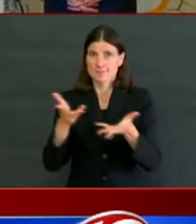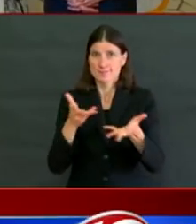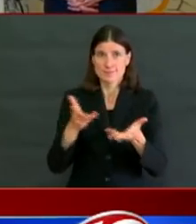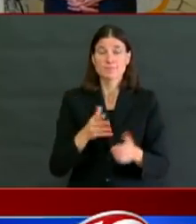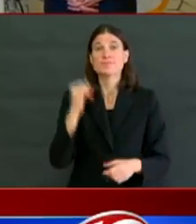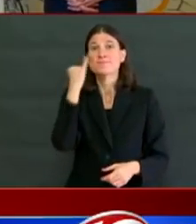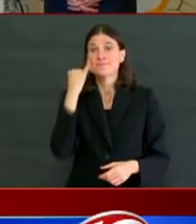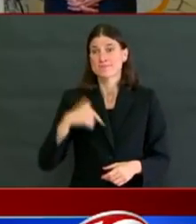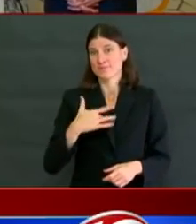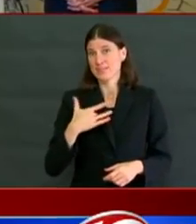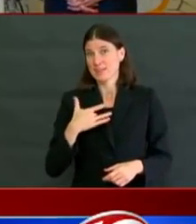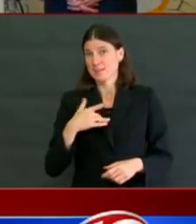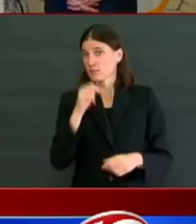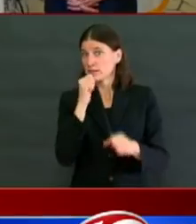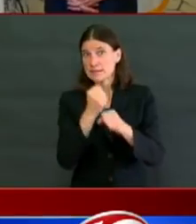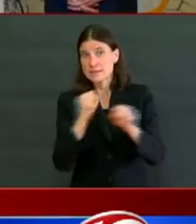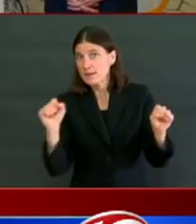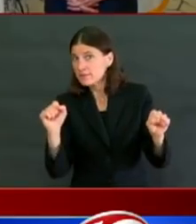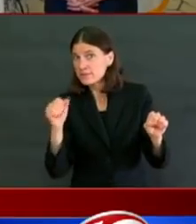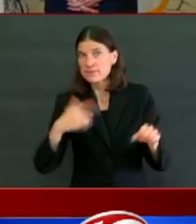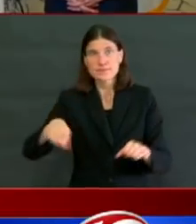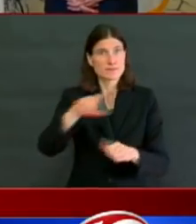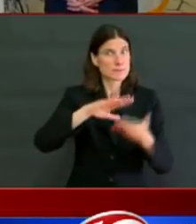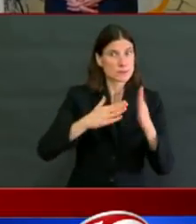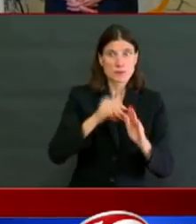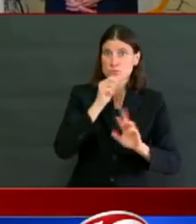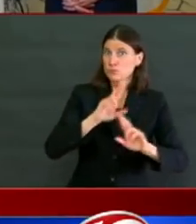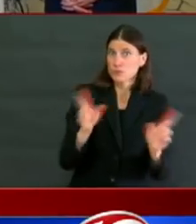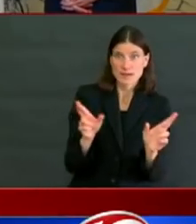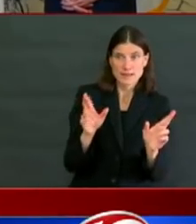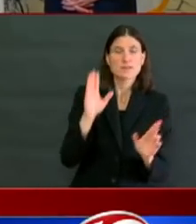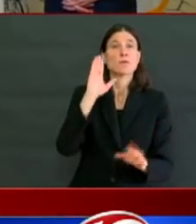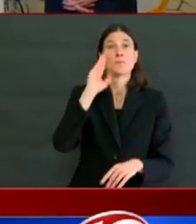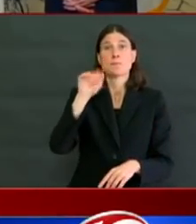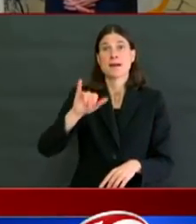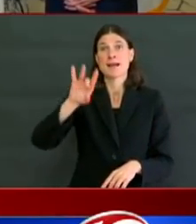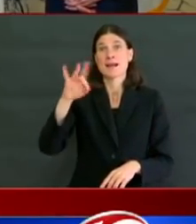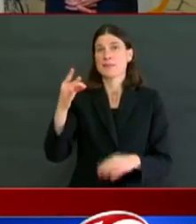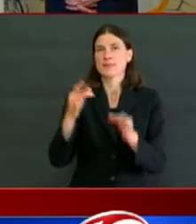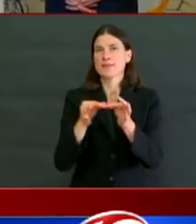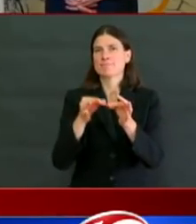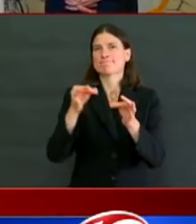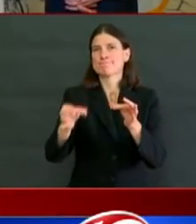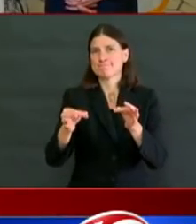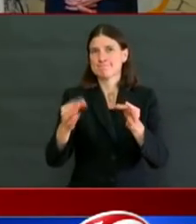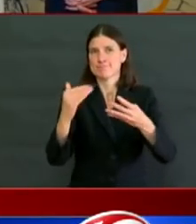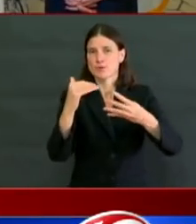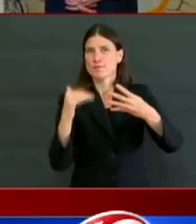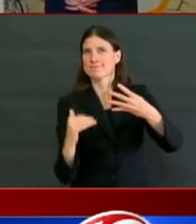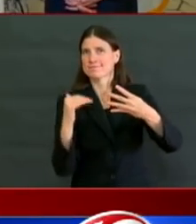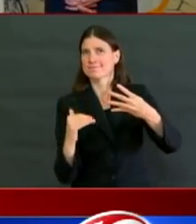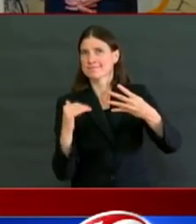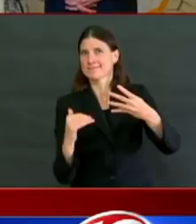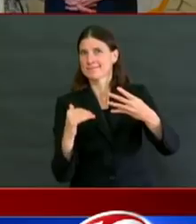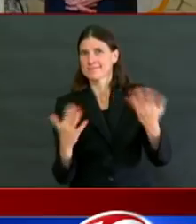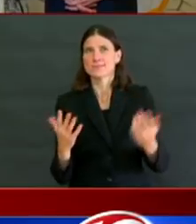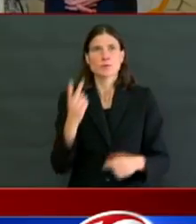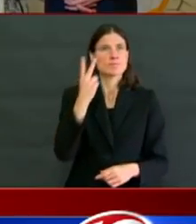Having said that, we look at the data every day, and it isn't just the aggregate data of cases or hospitalizations.